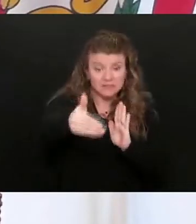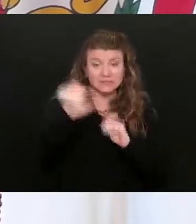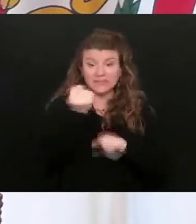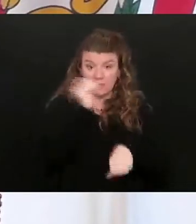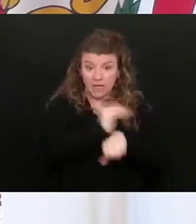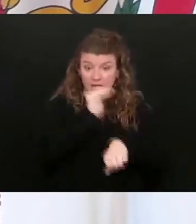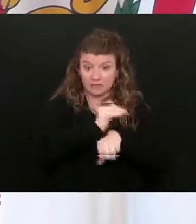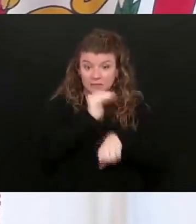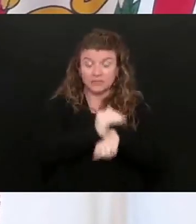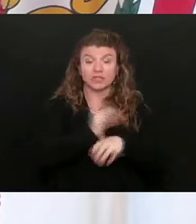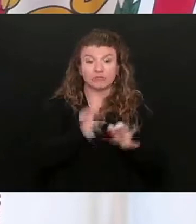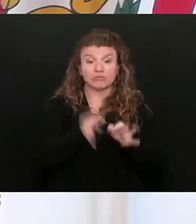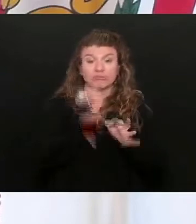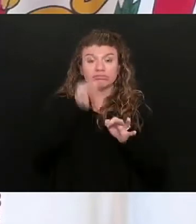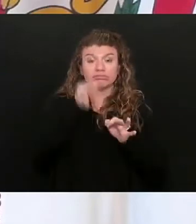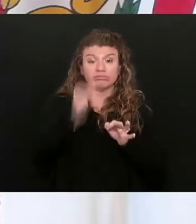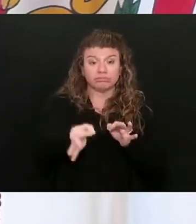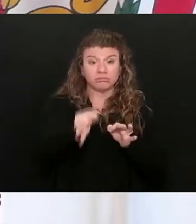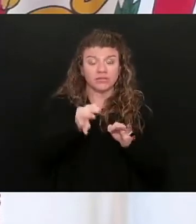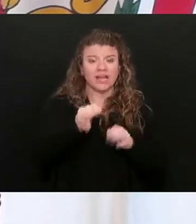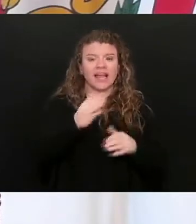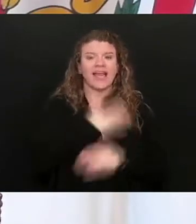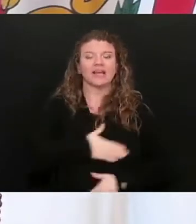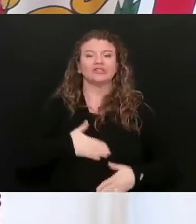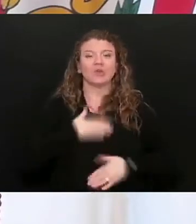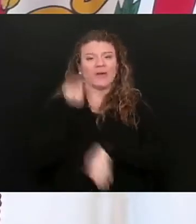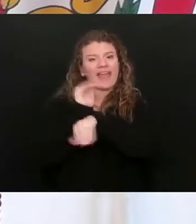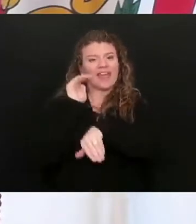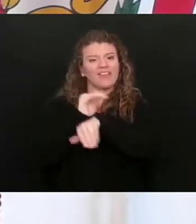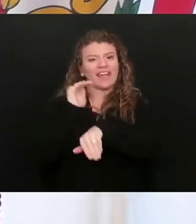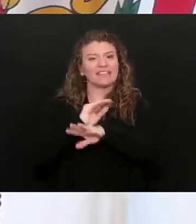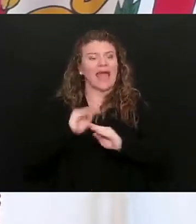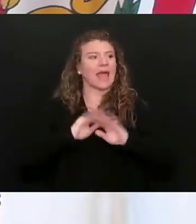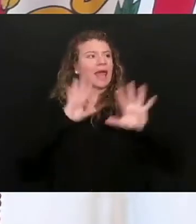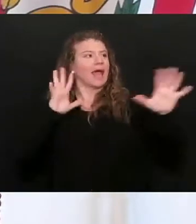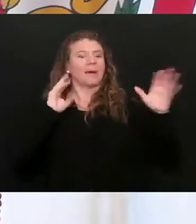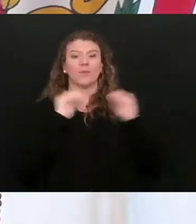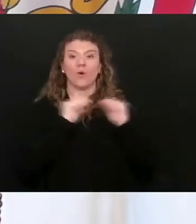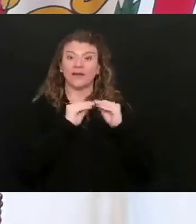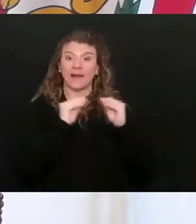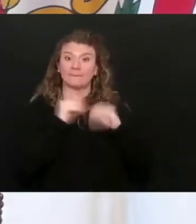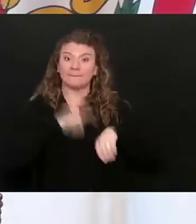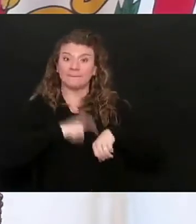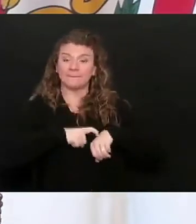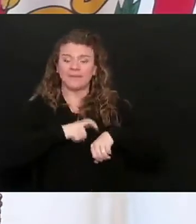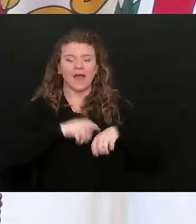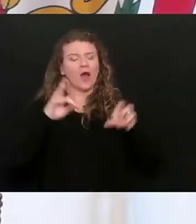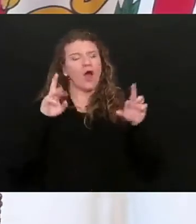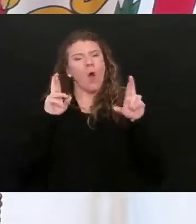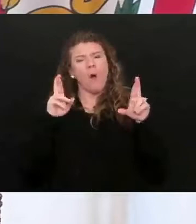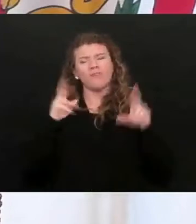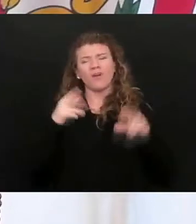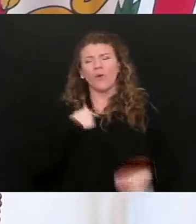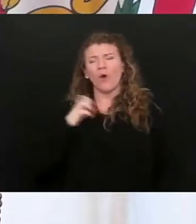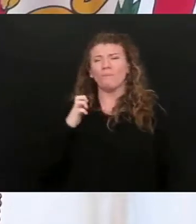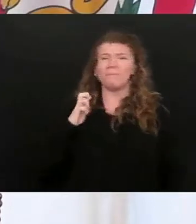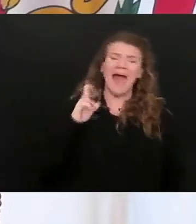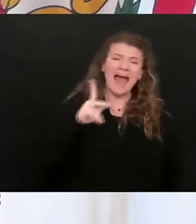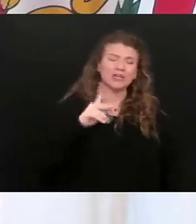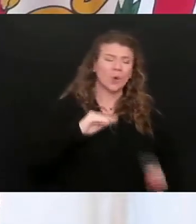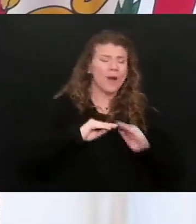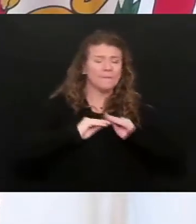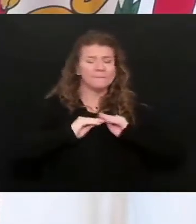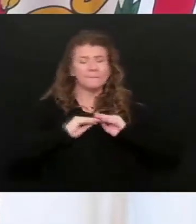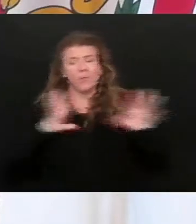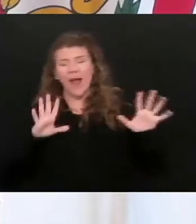hour. Enjoy the evening, daylight, and hopefully we're on our way to a brighter, a